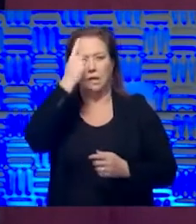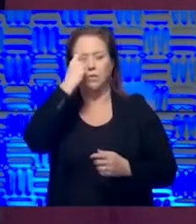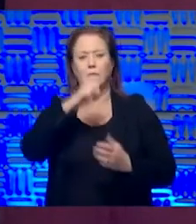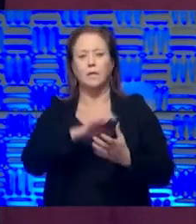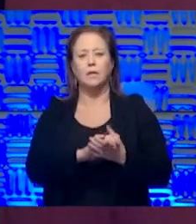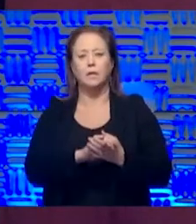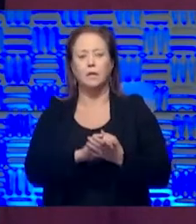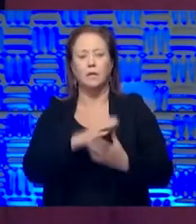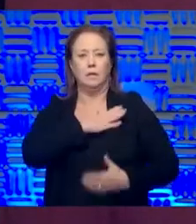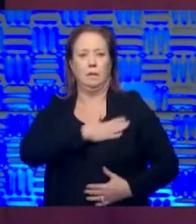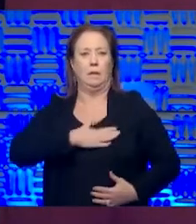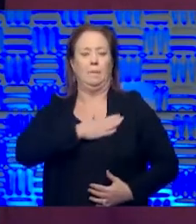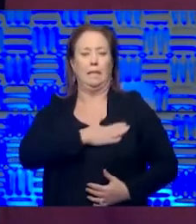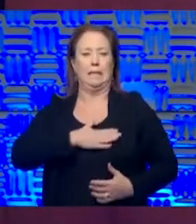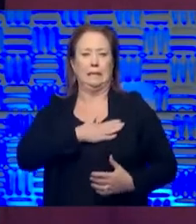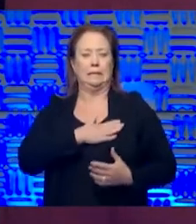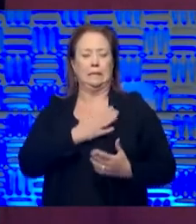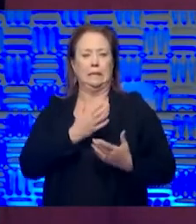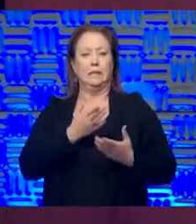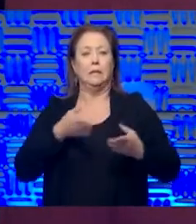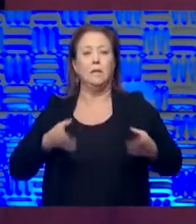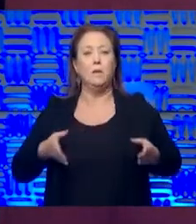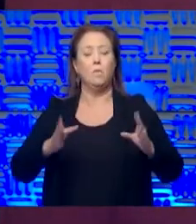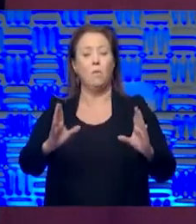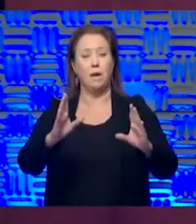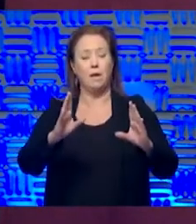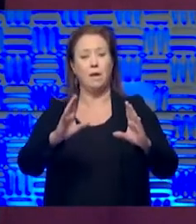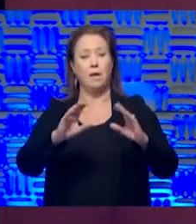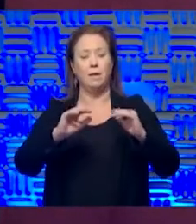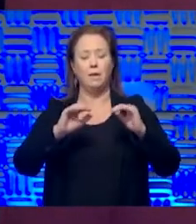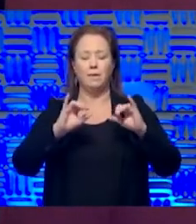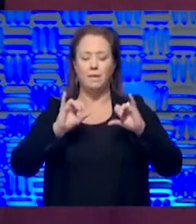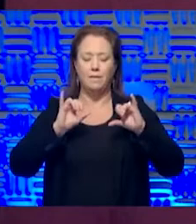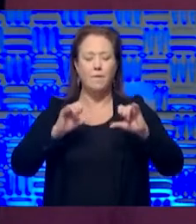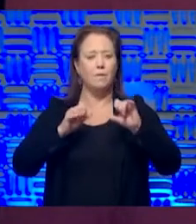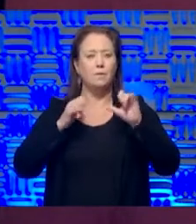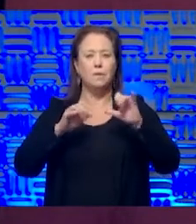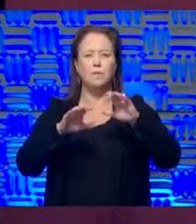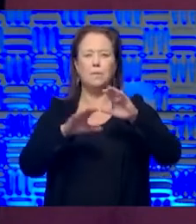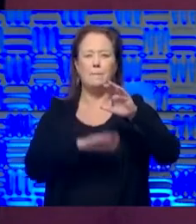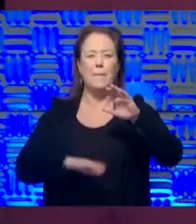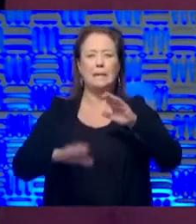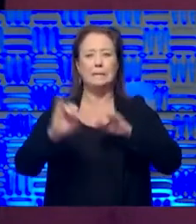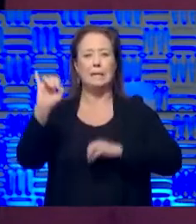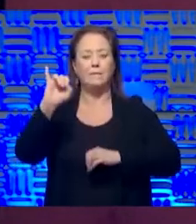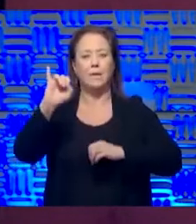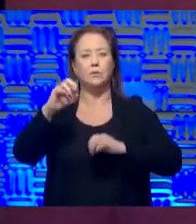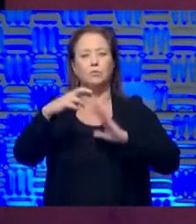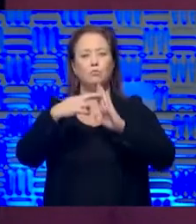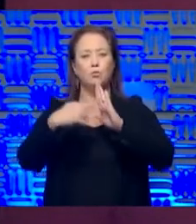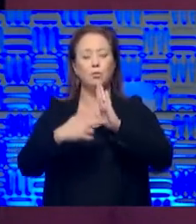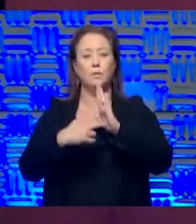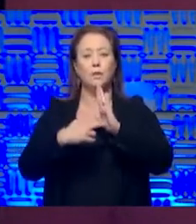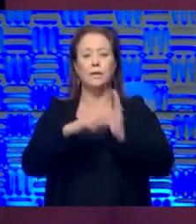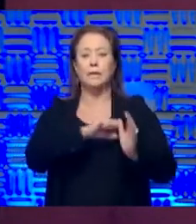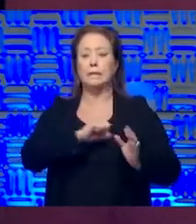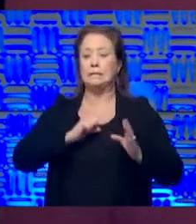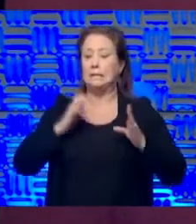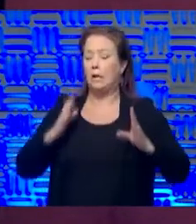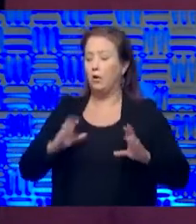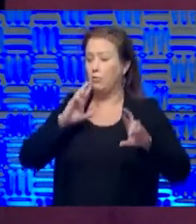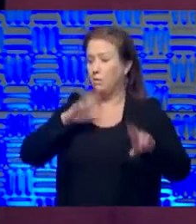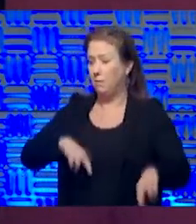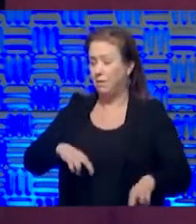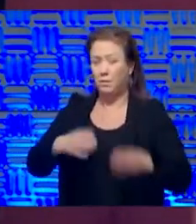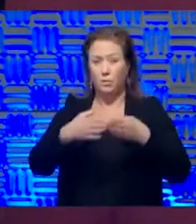that. But please do that in a way that maintains those basic infection control principles. So Senator, in response to your question,